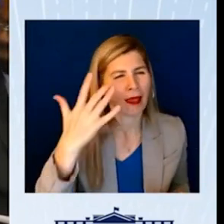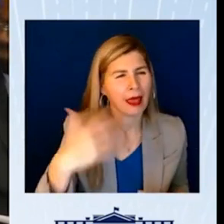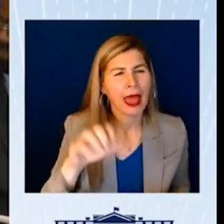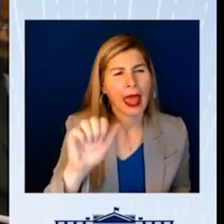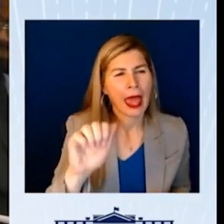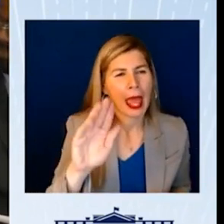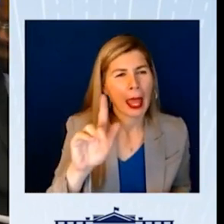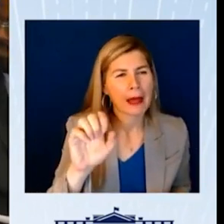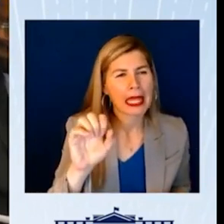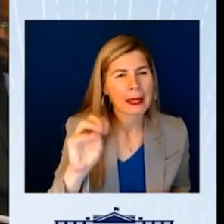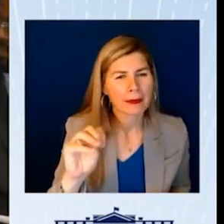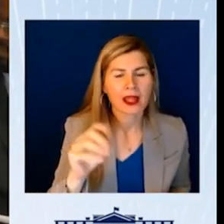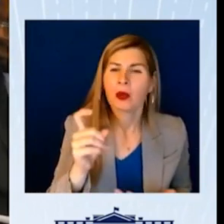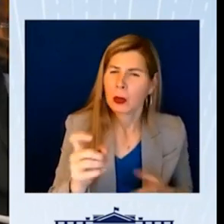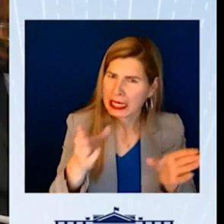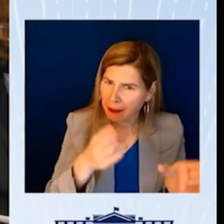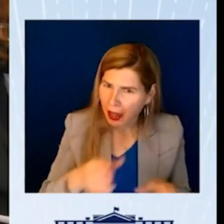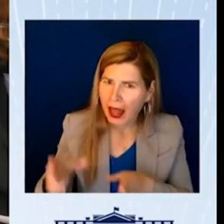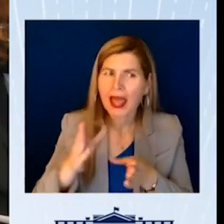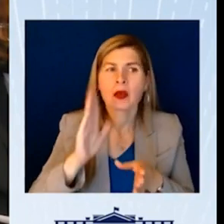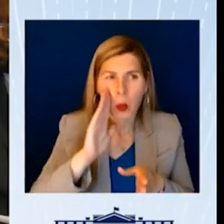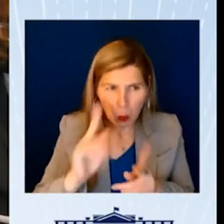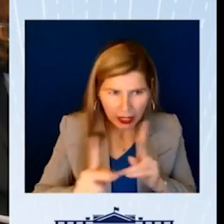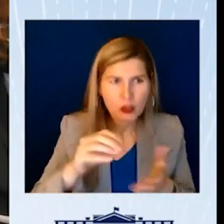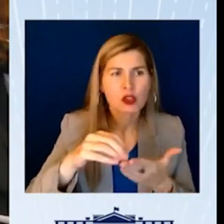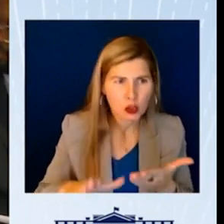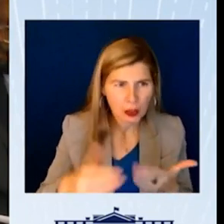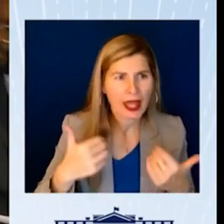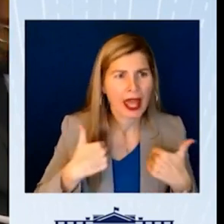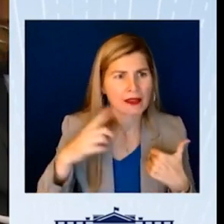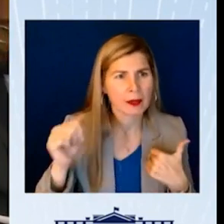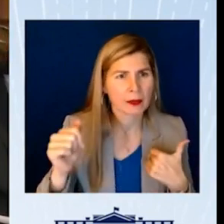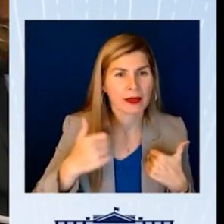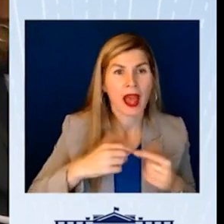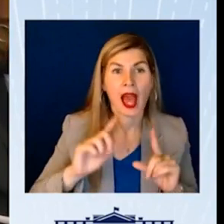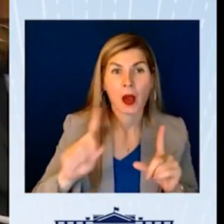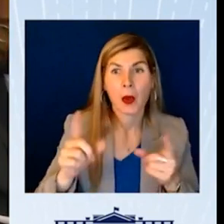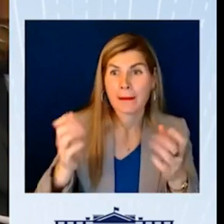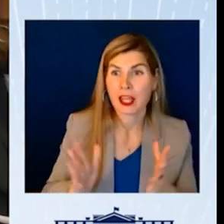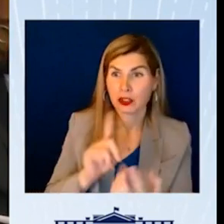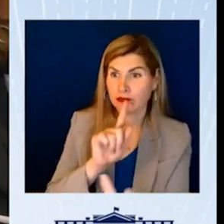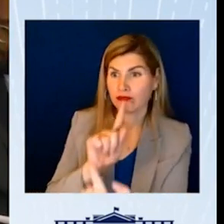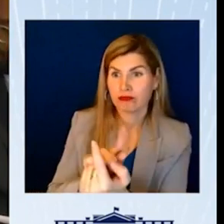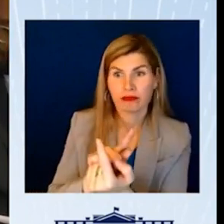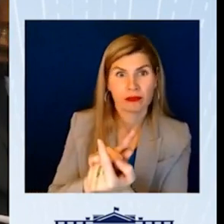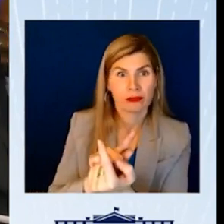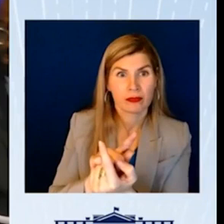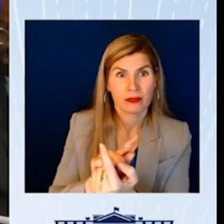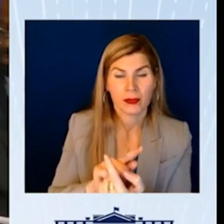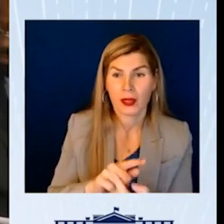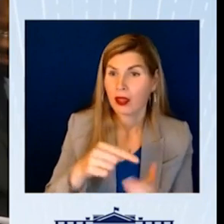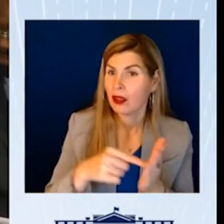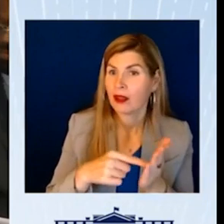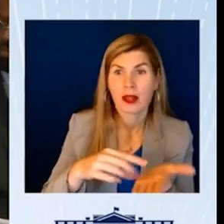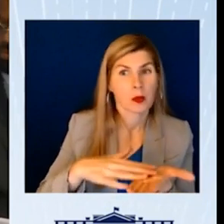plan for disabled students. I went to the manager and I told him, the format of the menu